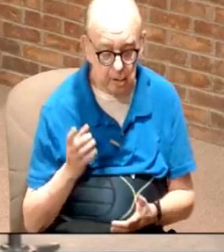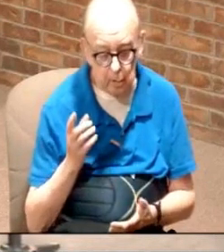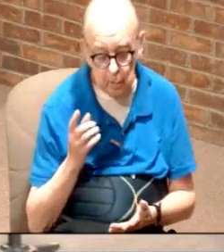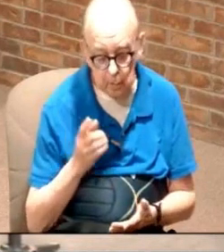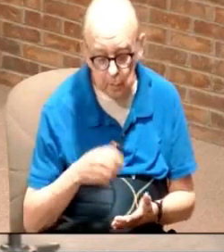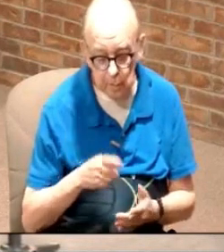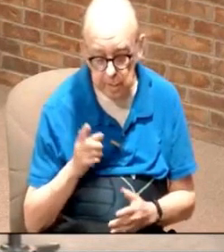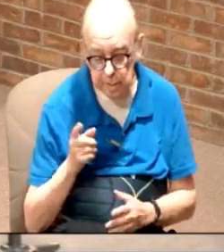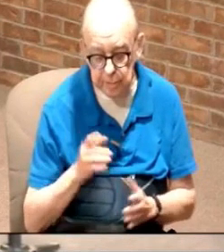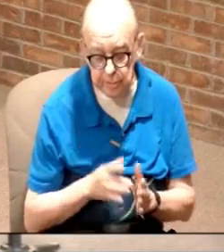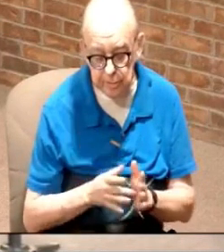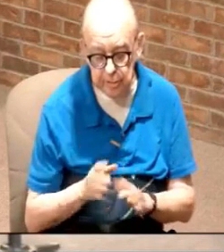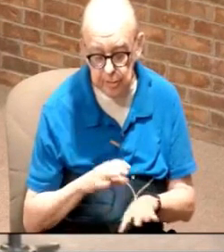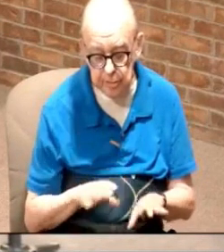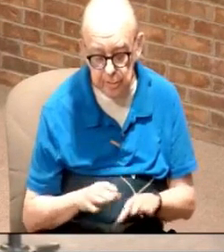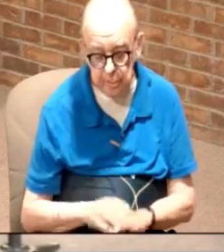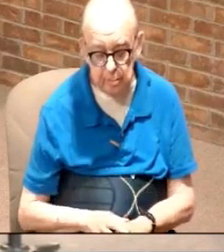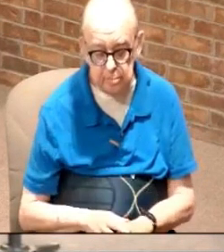does?